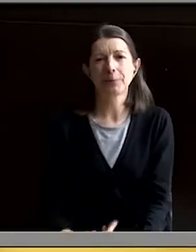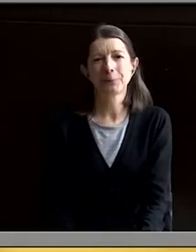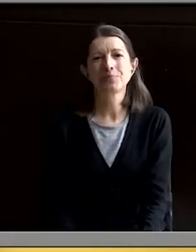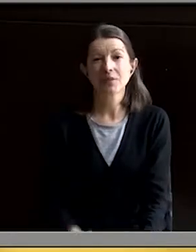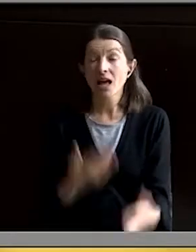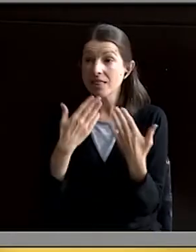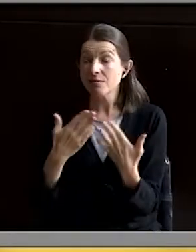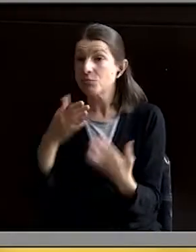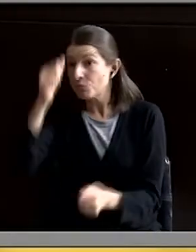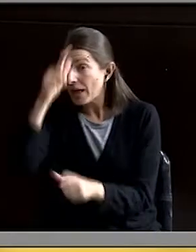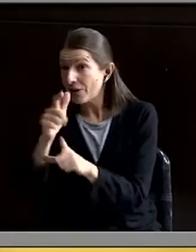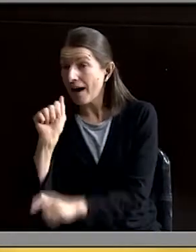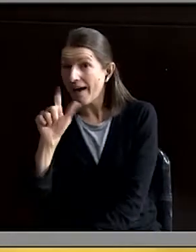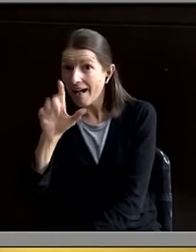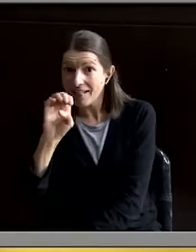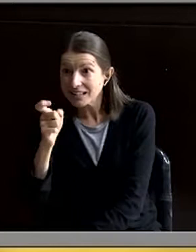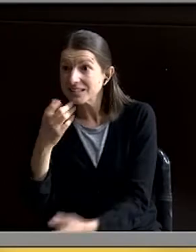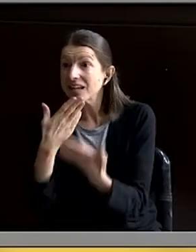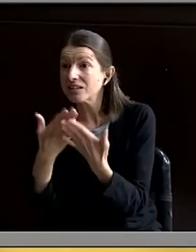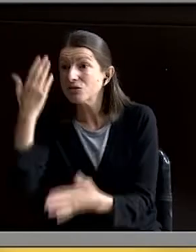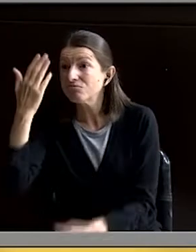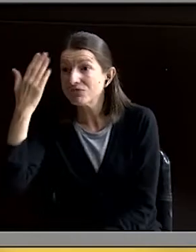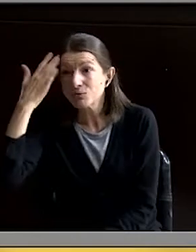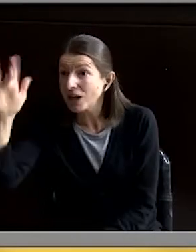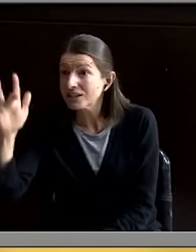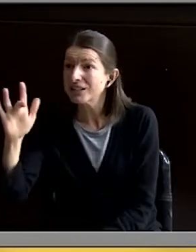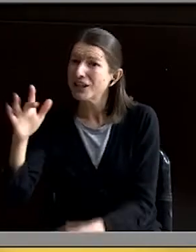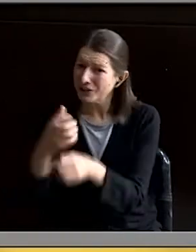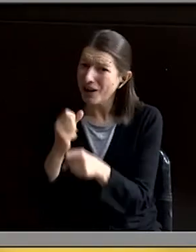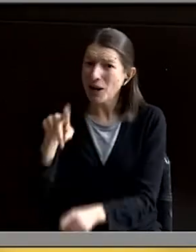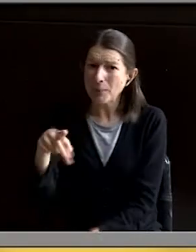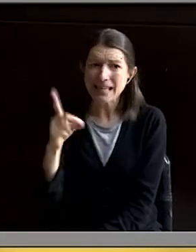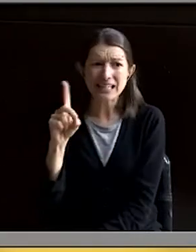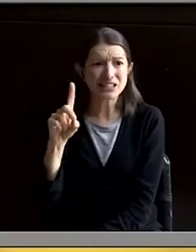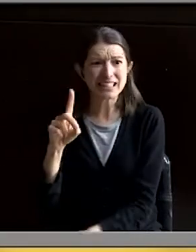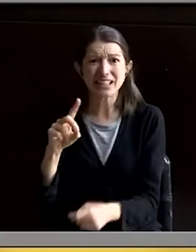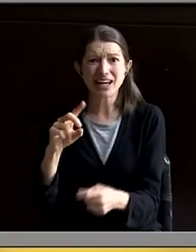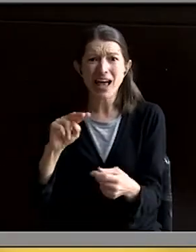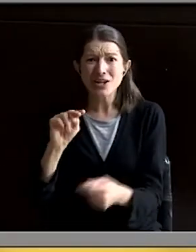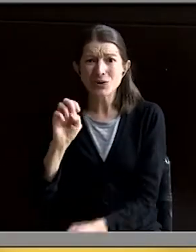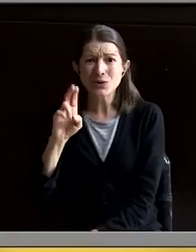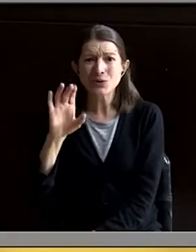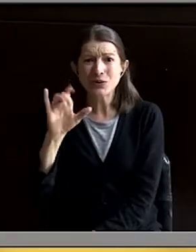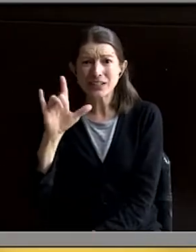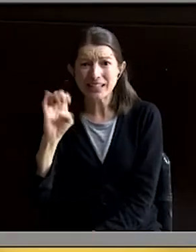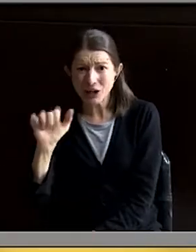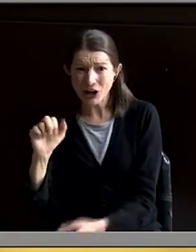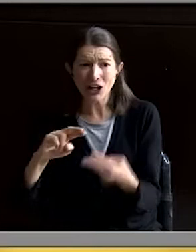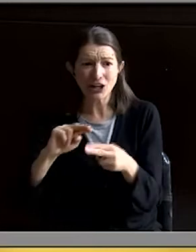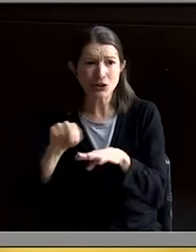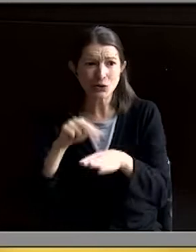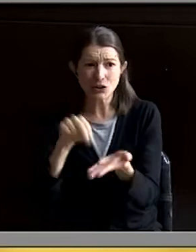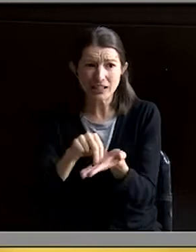To my brother, Alex, thank you for being smart. By getting a PhD in nuclear engineering and knowing I could never understand the